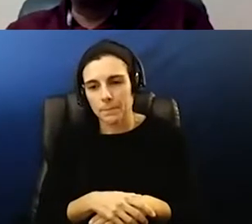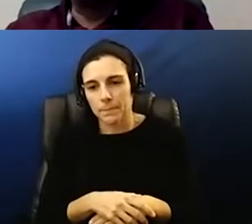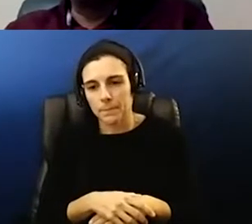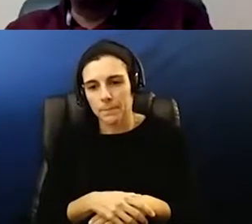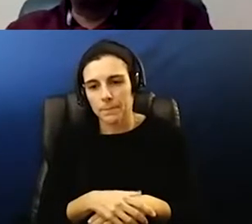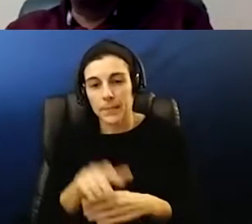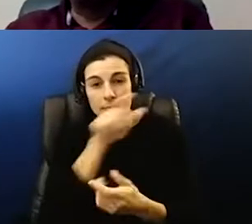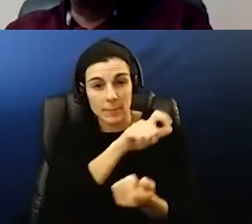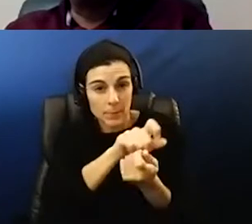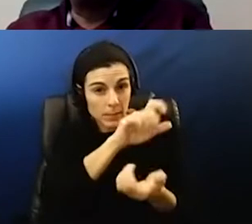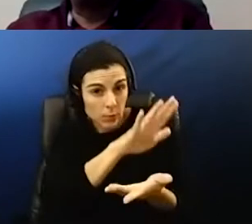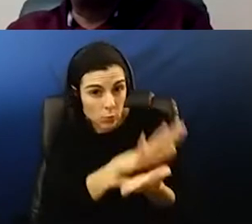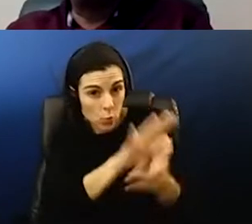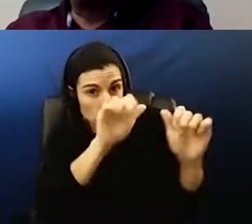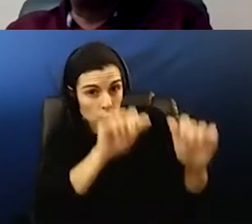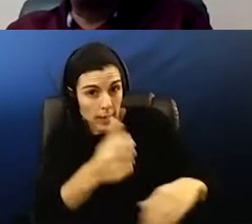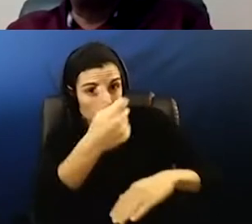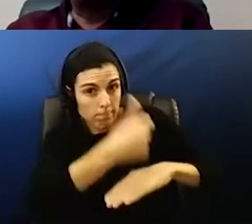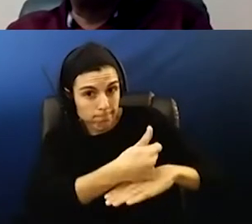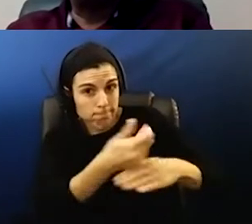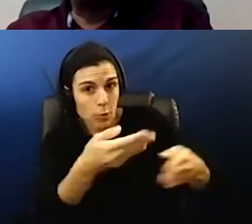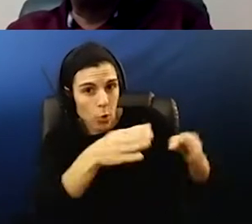schools we can if we have uh